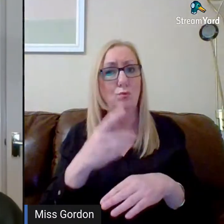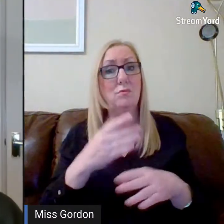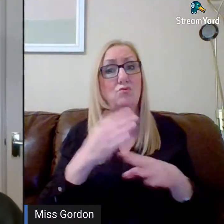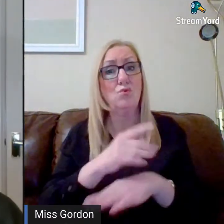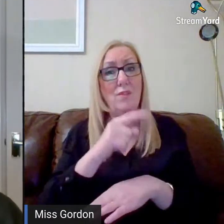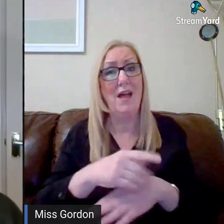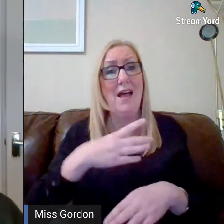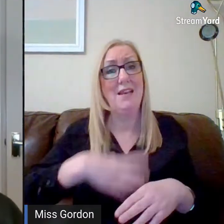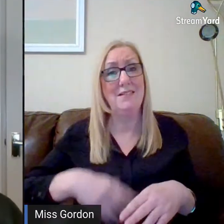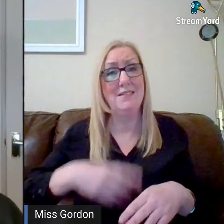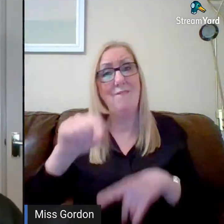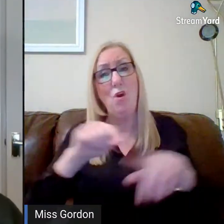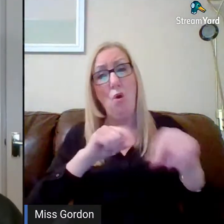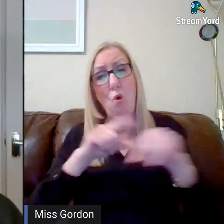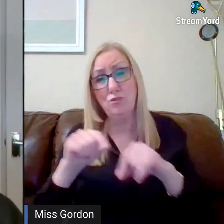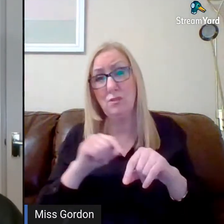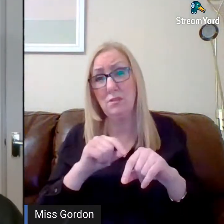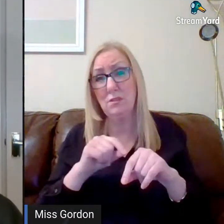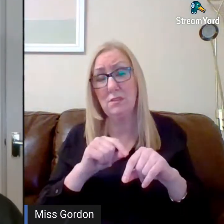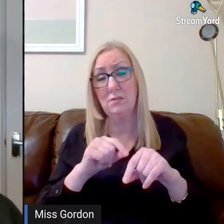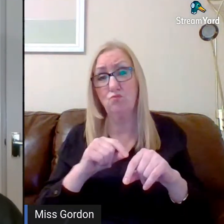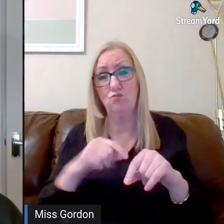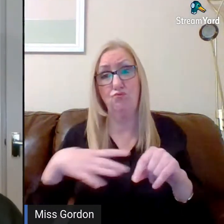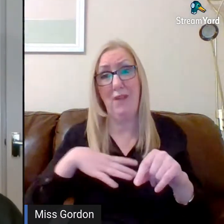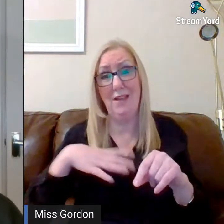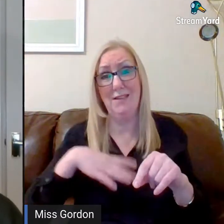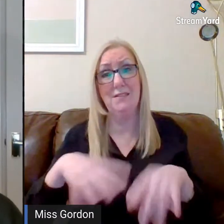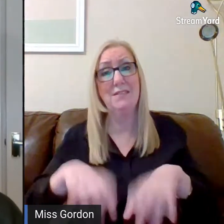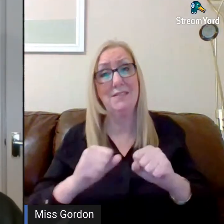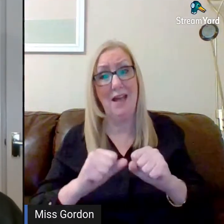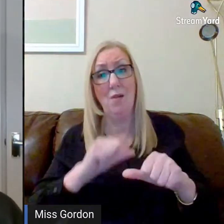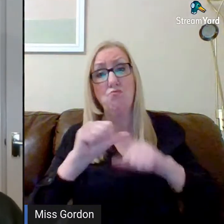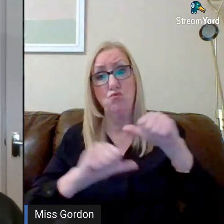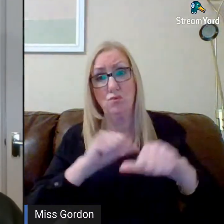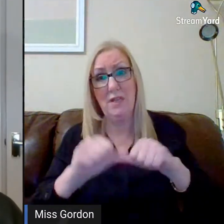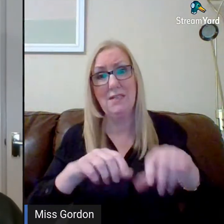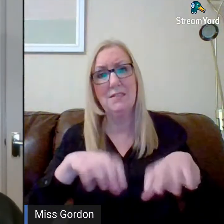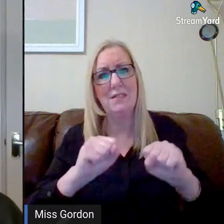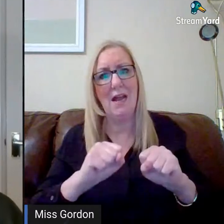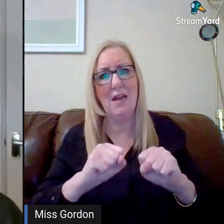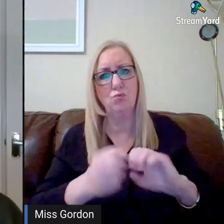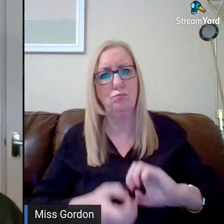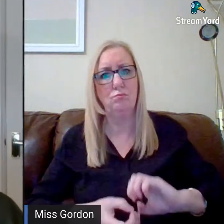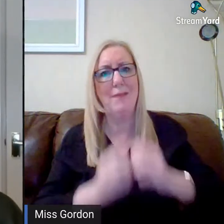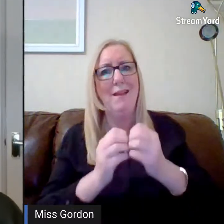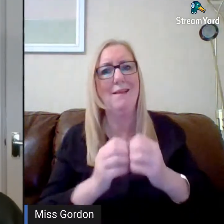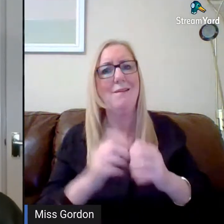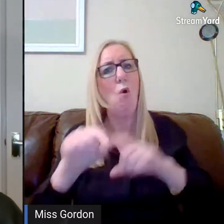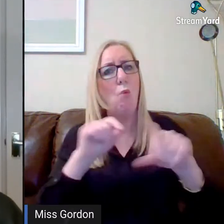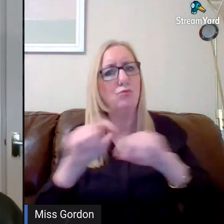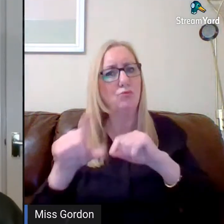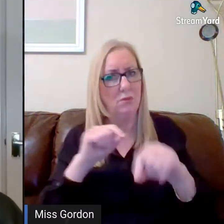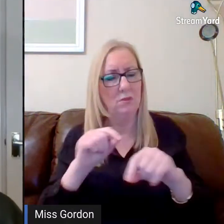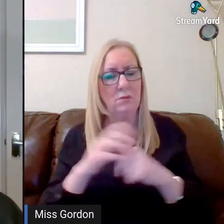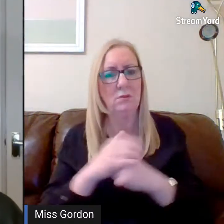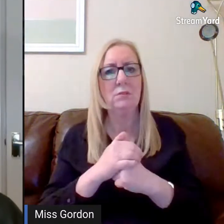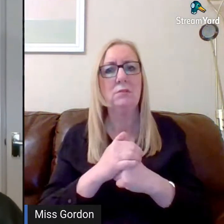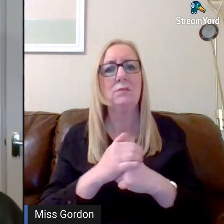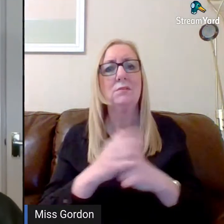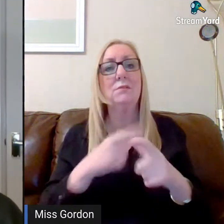have the options in place. And the sooner we can start that process and start to generate those options, then the